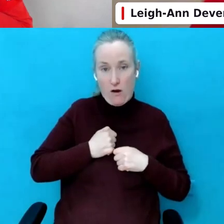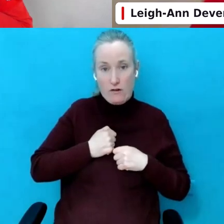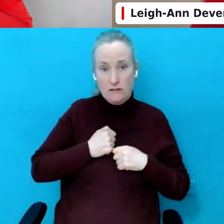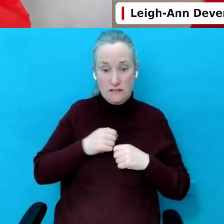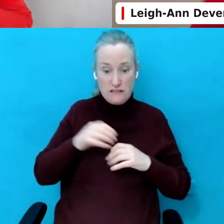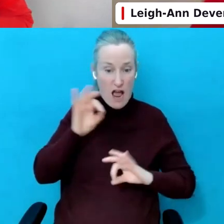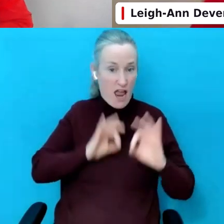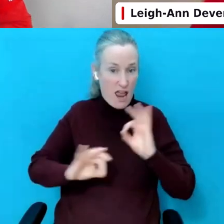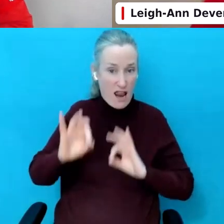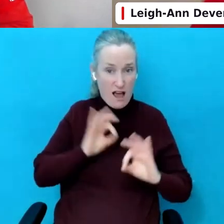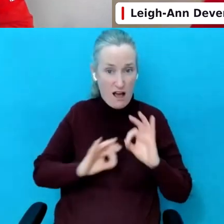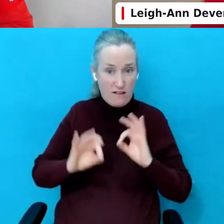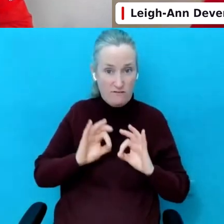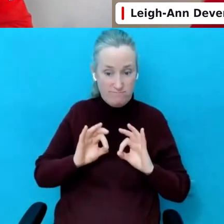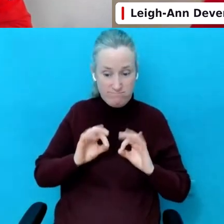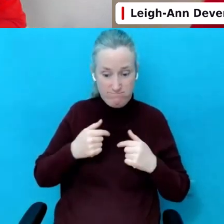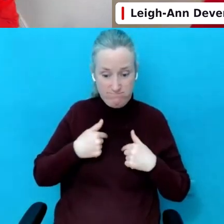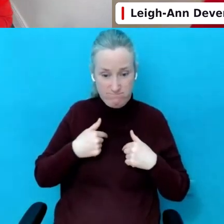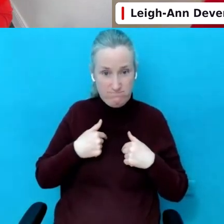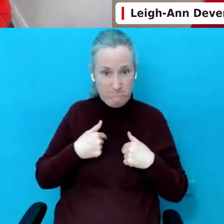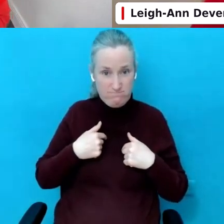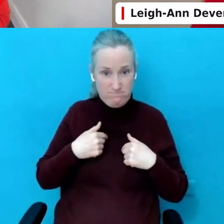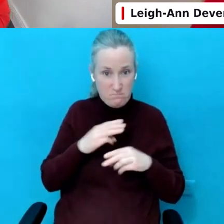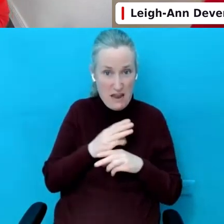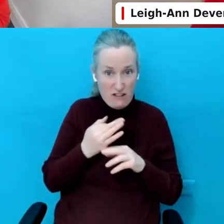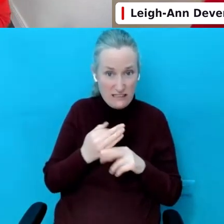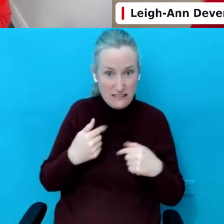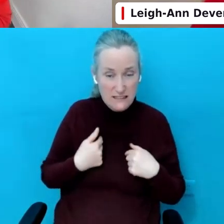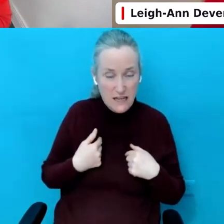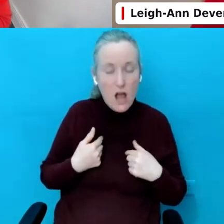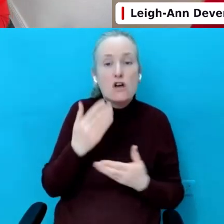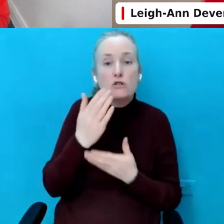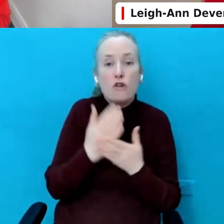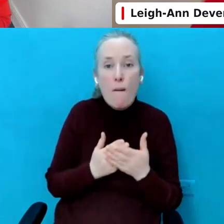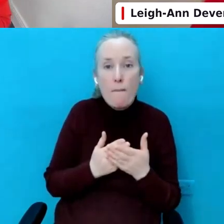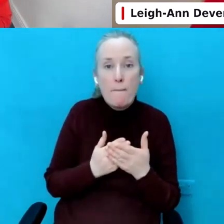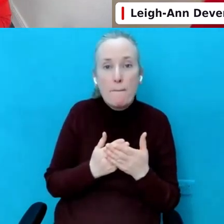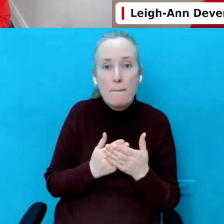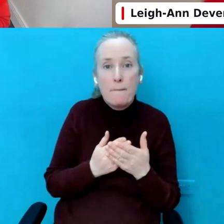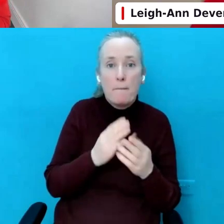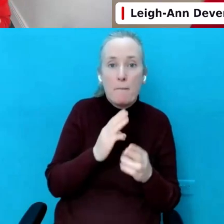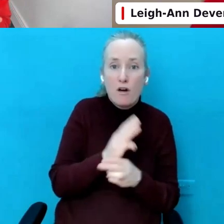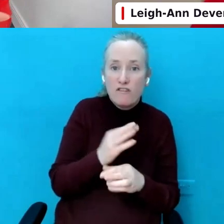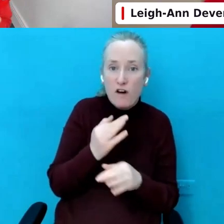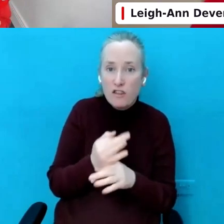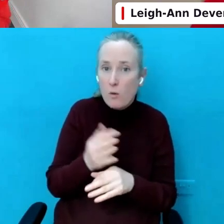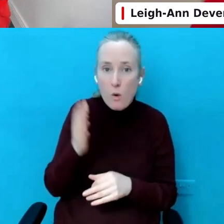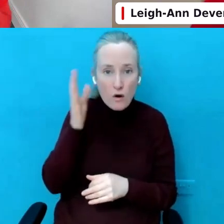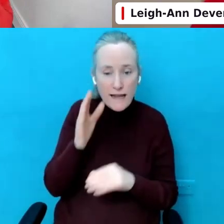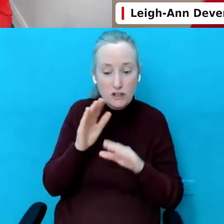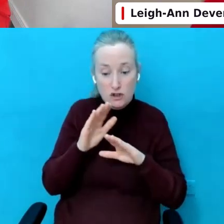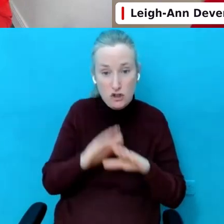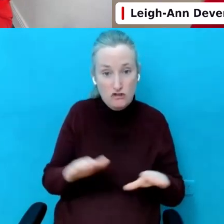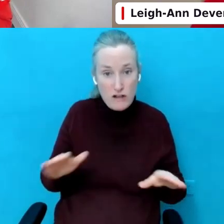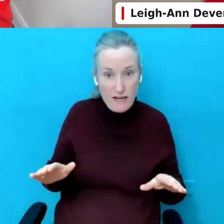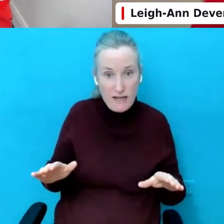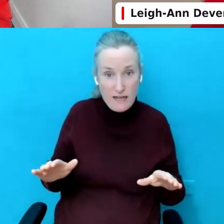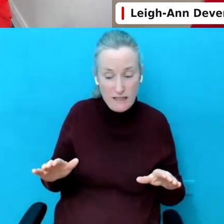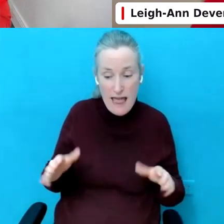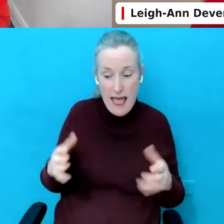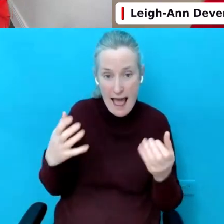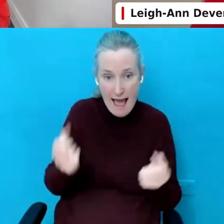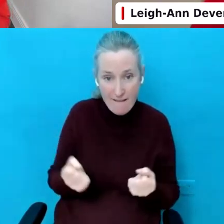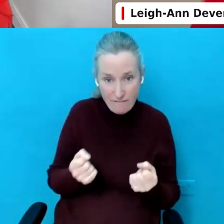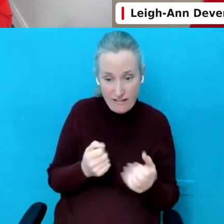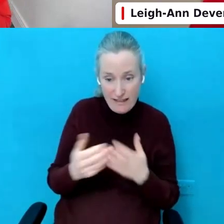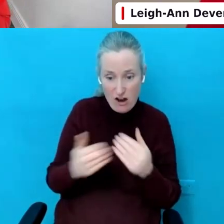You know, some parents will not allow their children and are not happy for that to happen, that they don't get a device to their specific age.